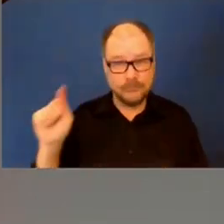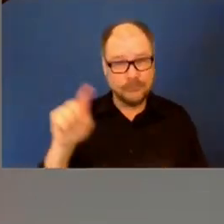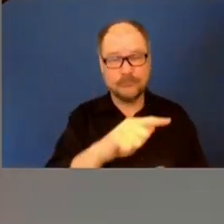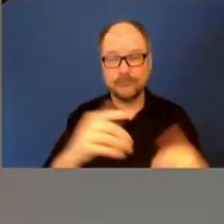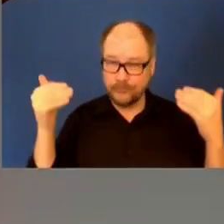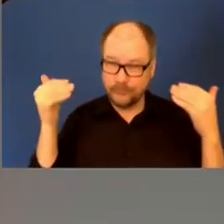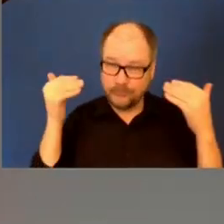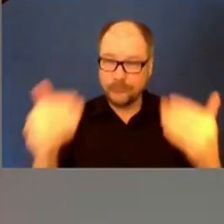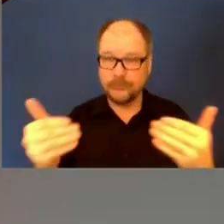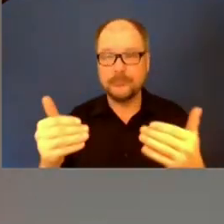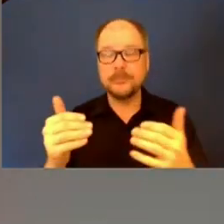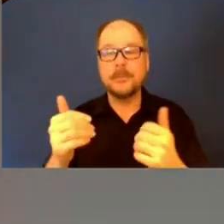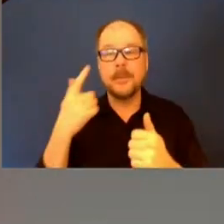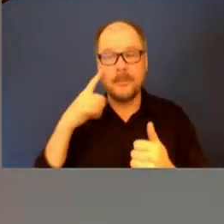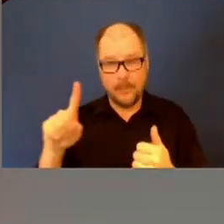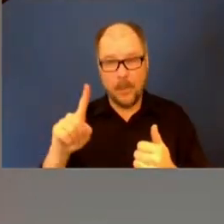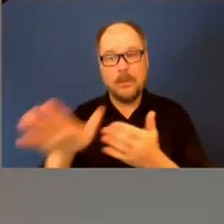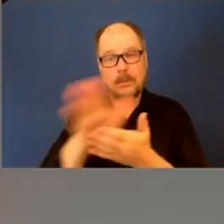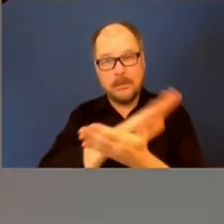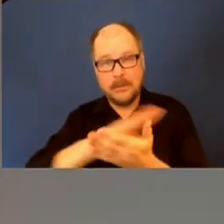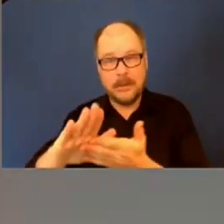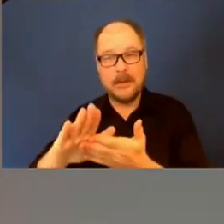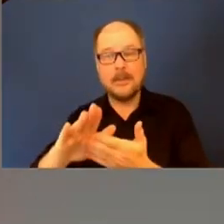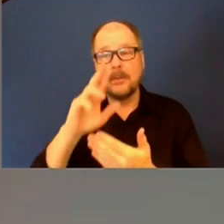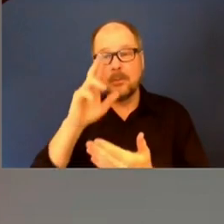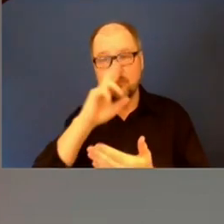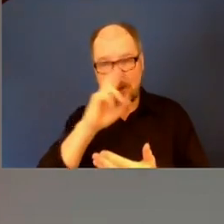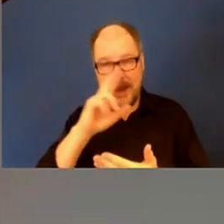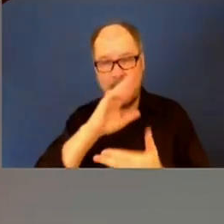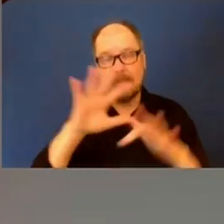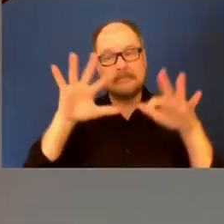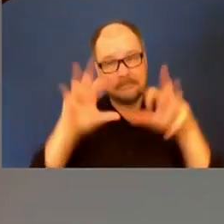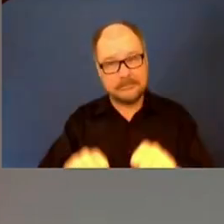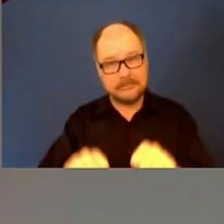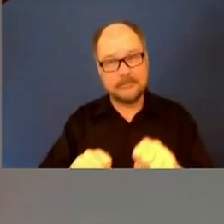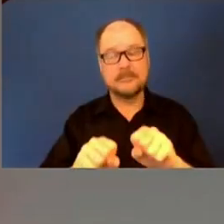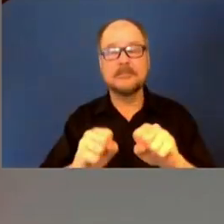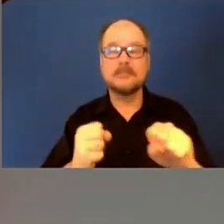the plans for cleanup and the rodent eradication.